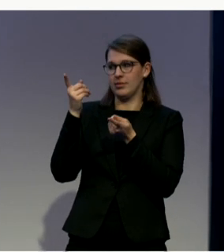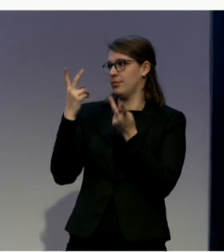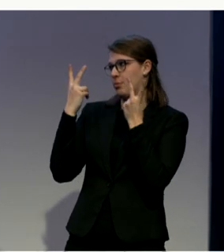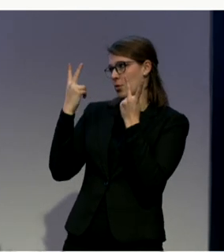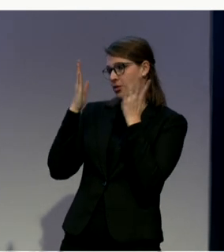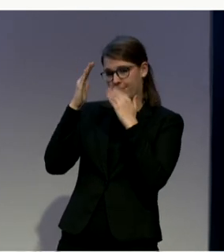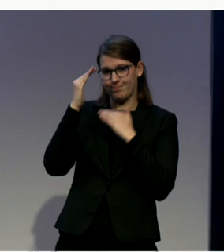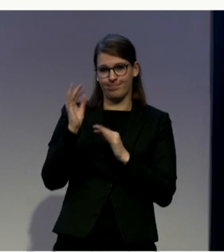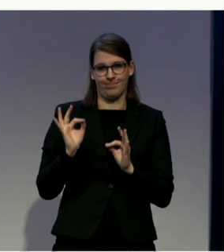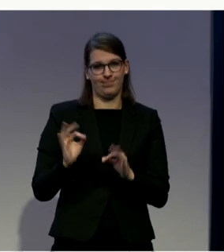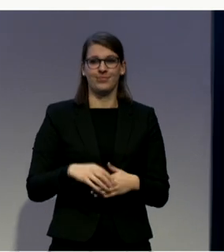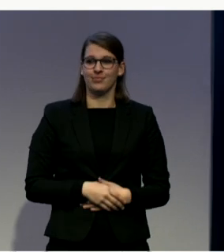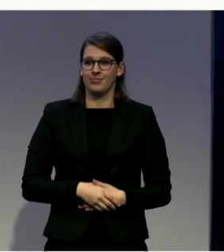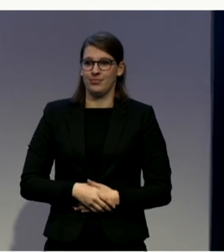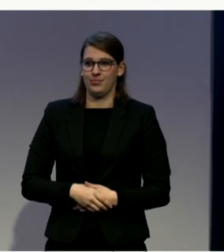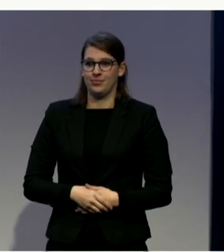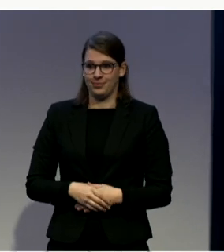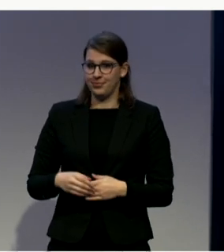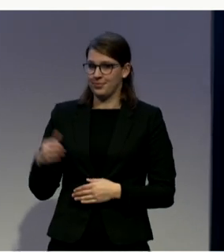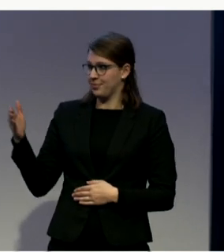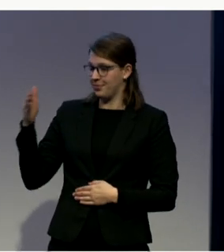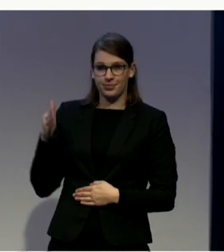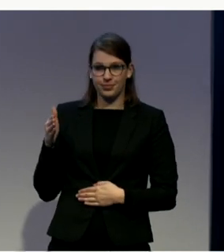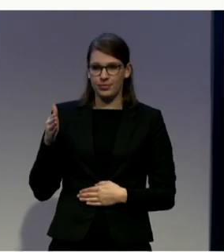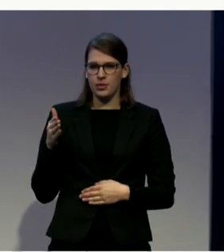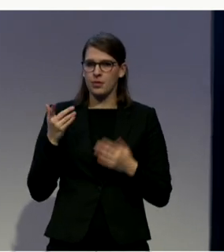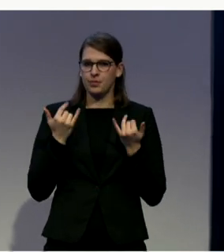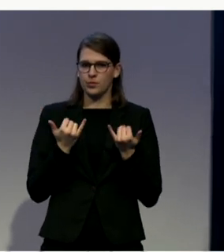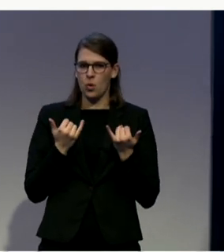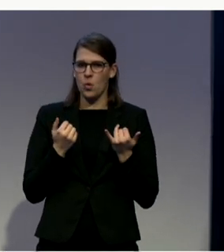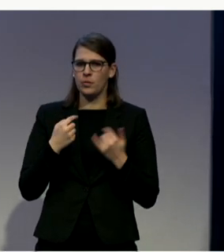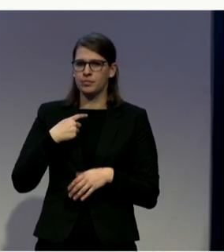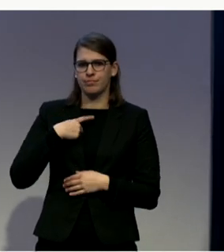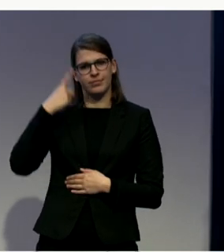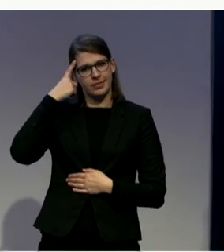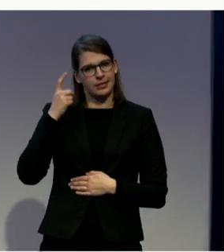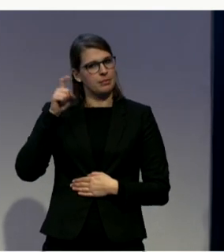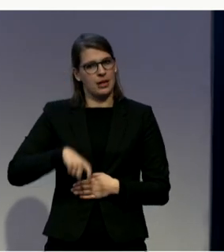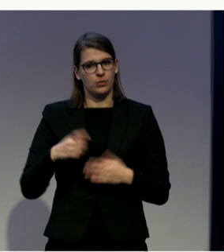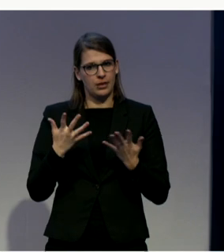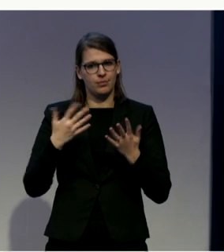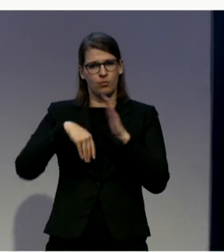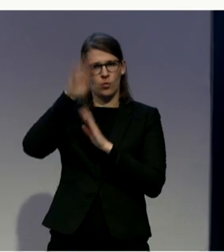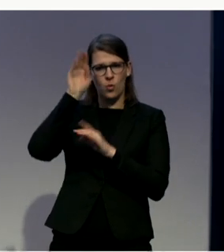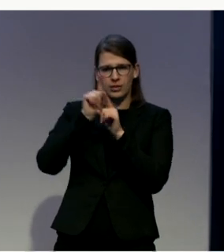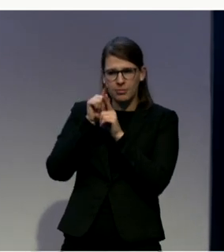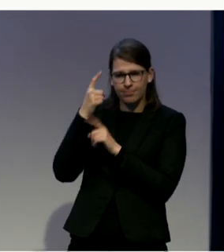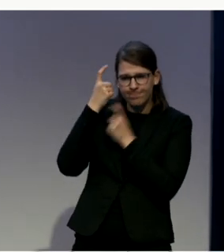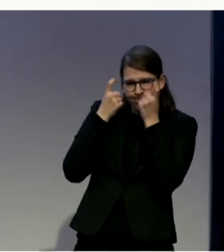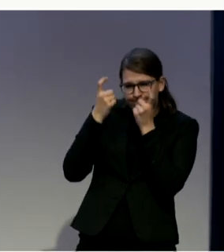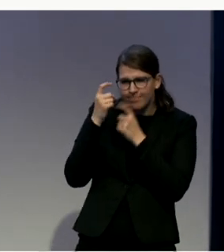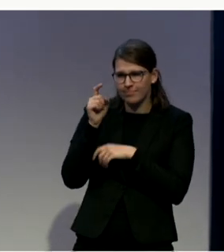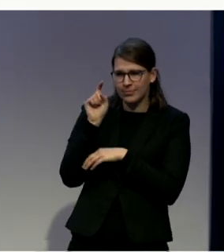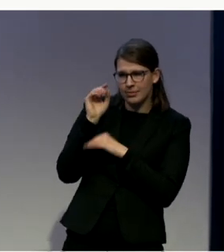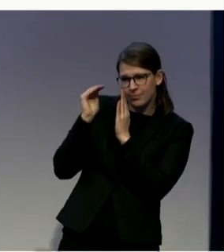Well, I think we have to be more critical including with us. I even here